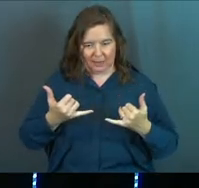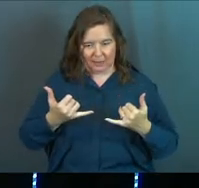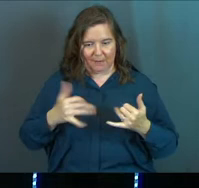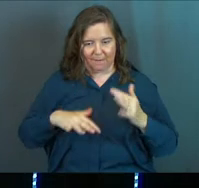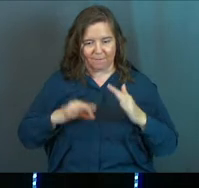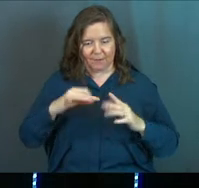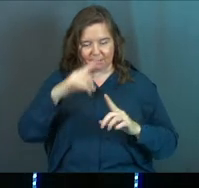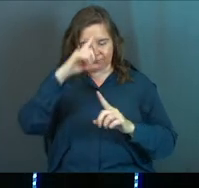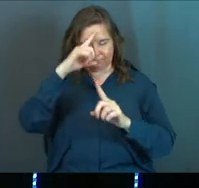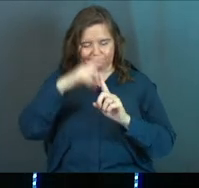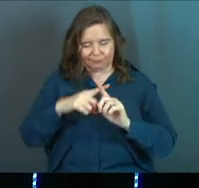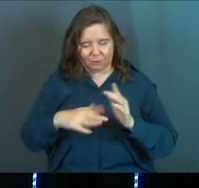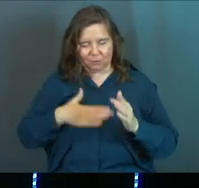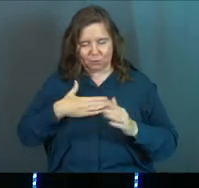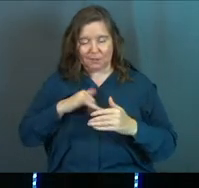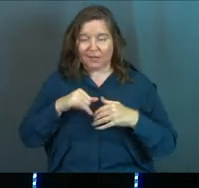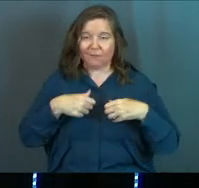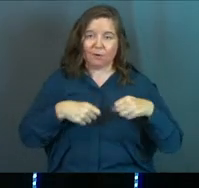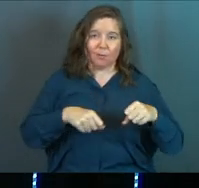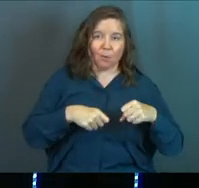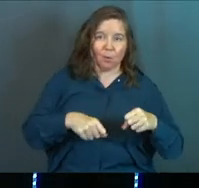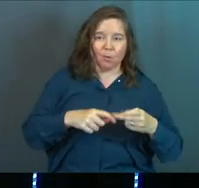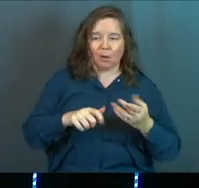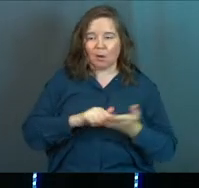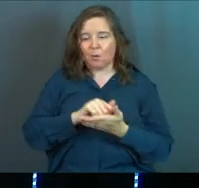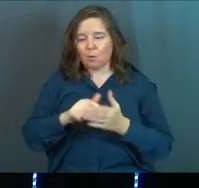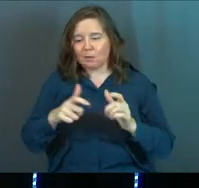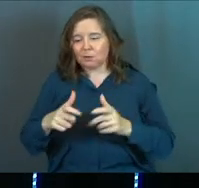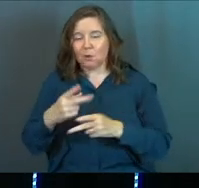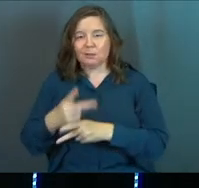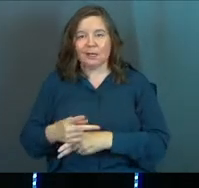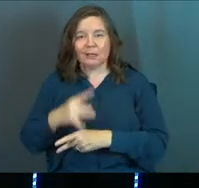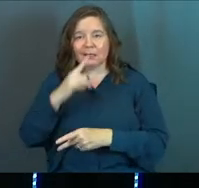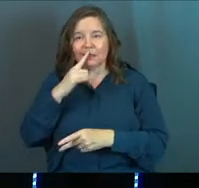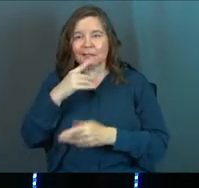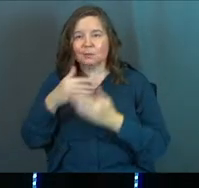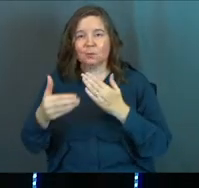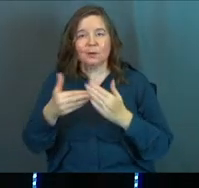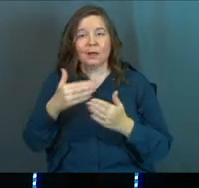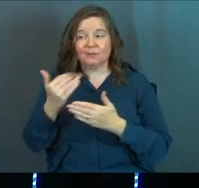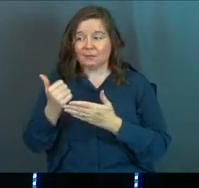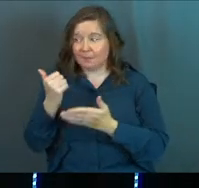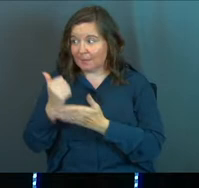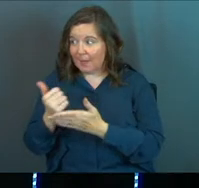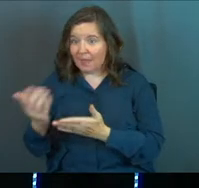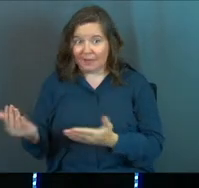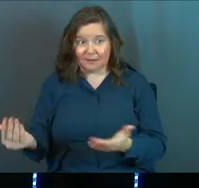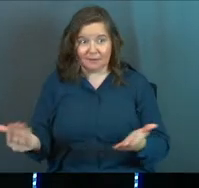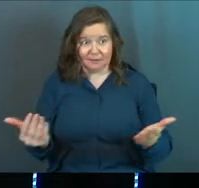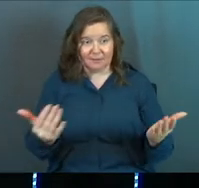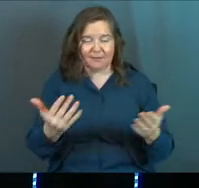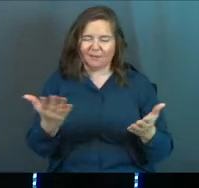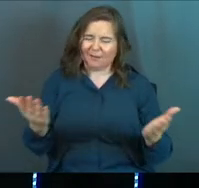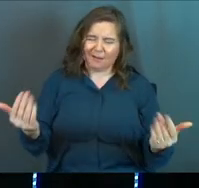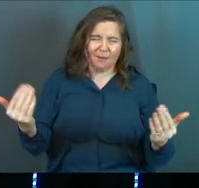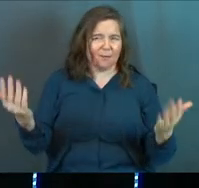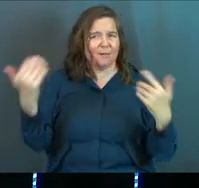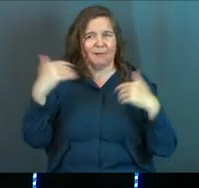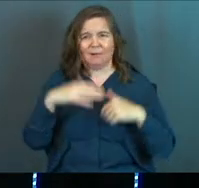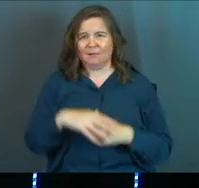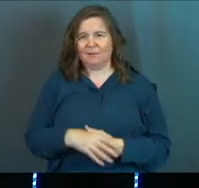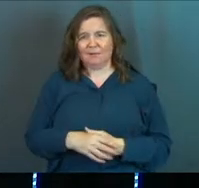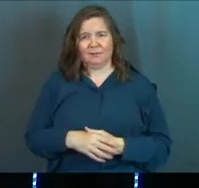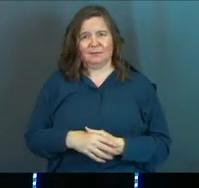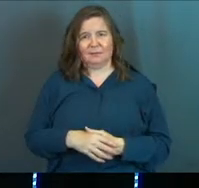And if you're mowing the lawn or washing the dishes or taking care of your kids, amen, somebody amen. Come on.